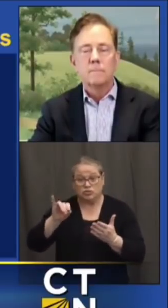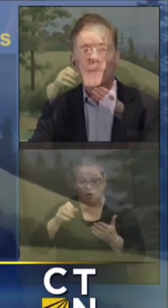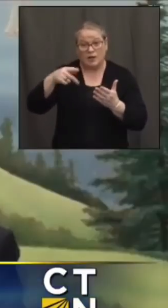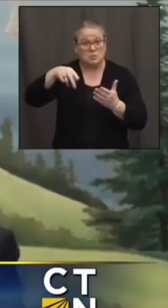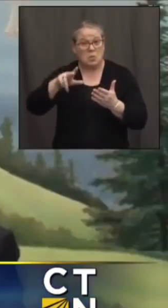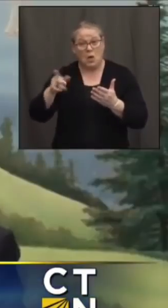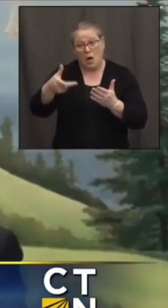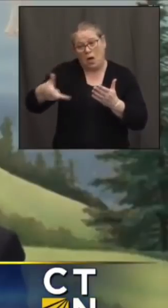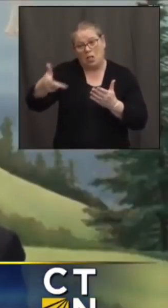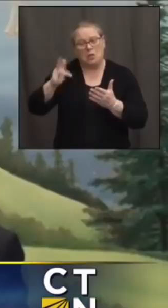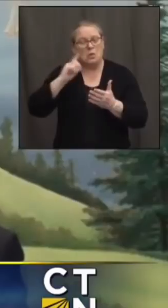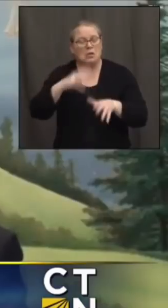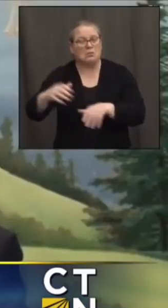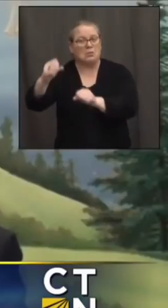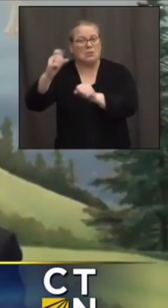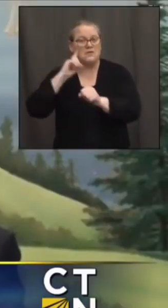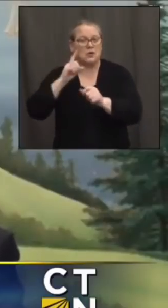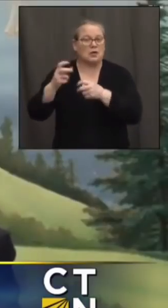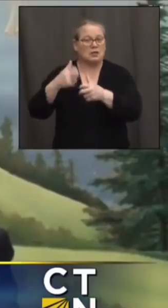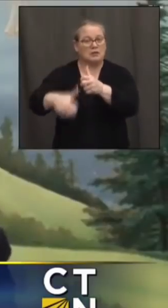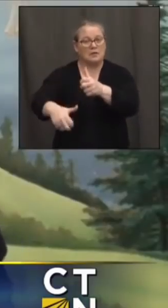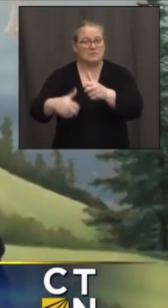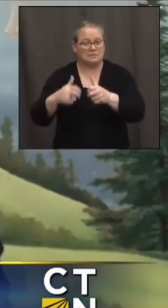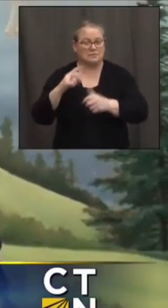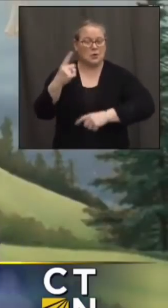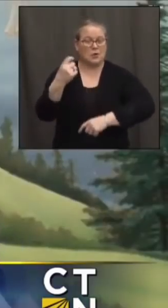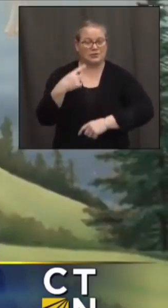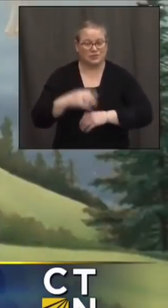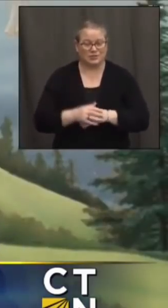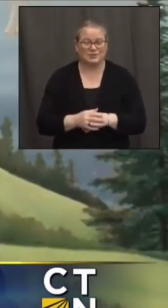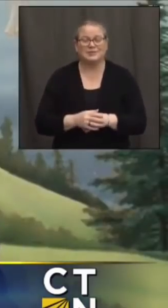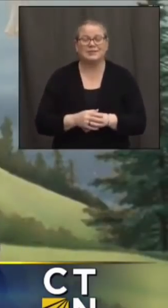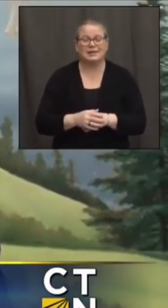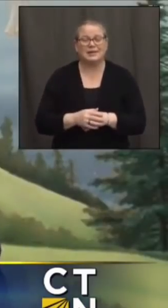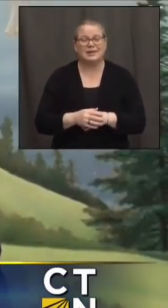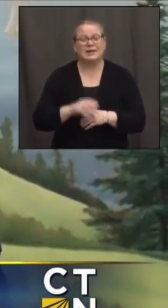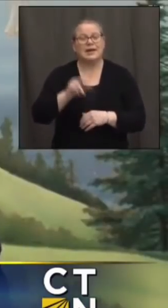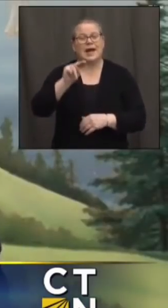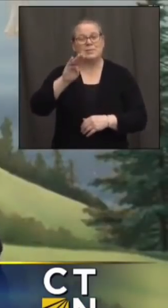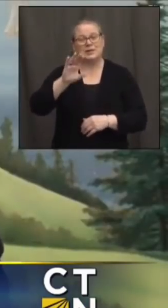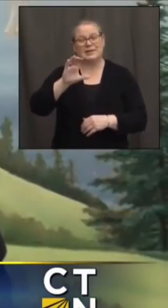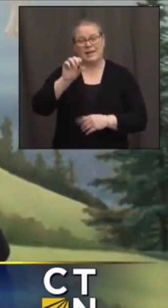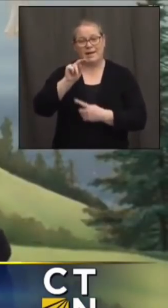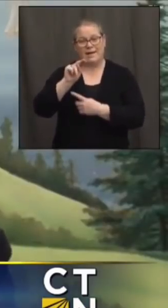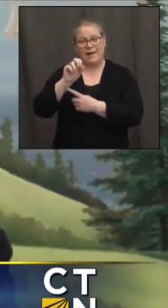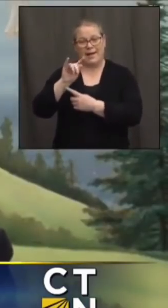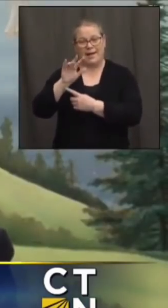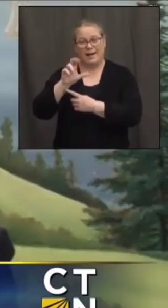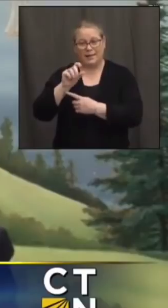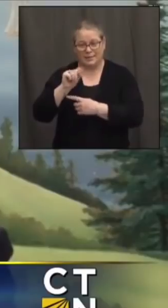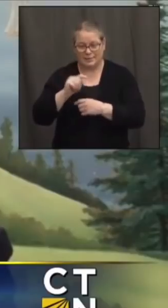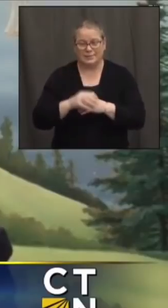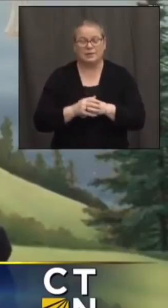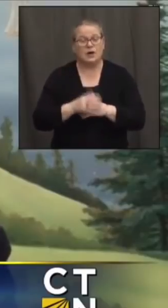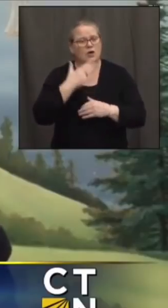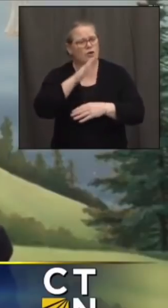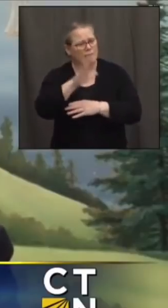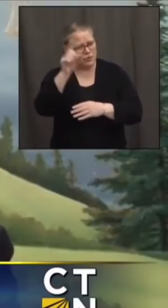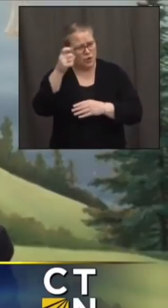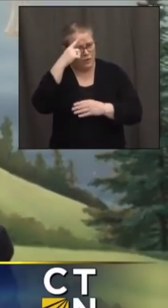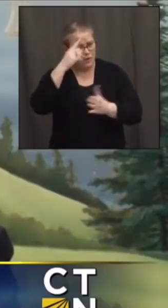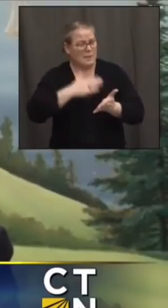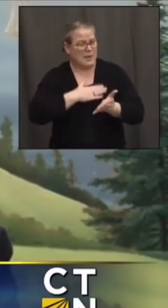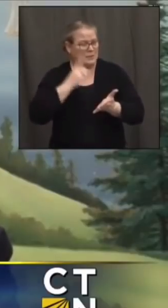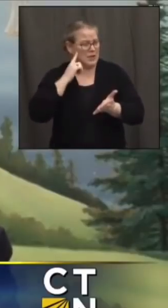nbc connecticut good afternoon governor glad to hear you're doing well uh regarding the 1.3 million